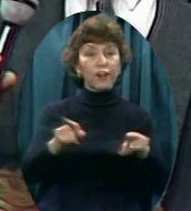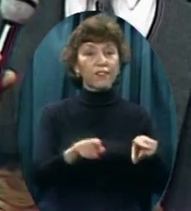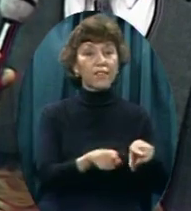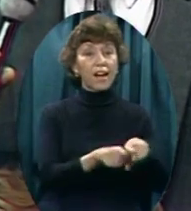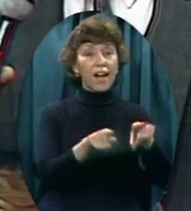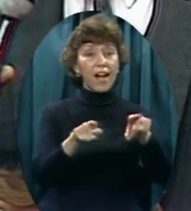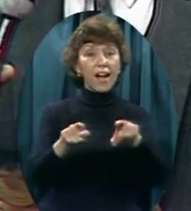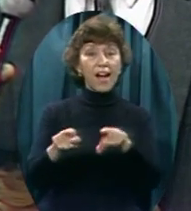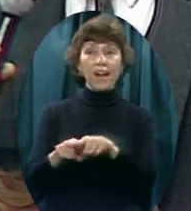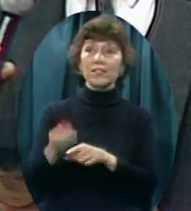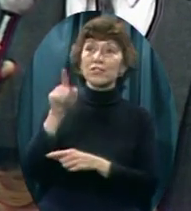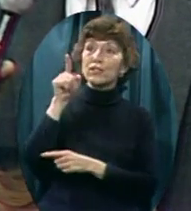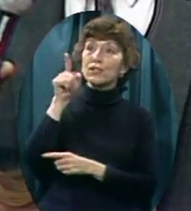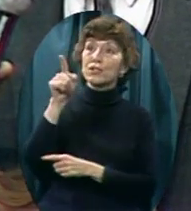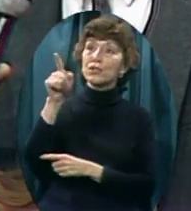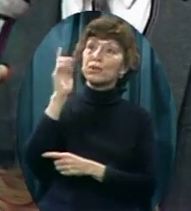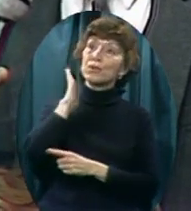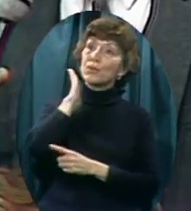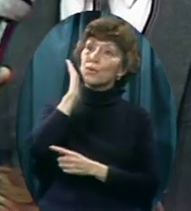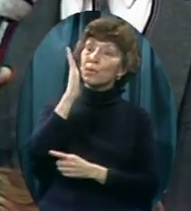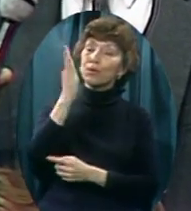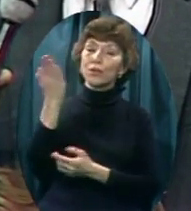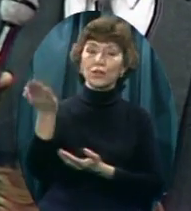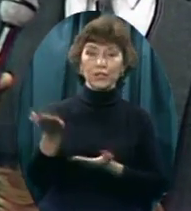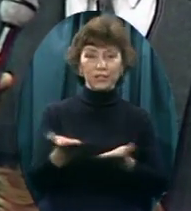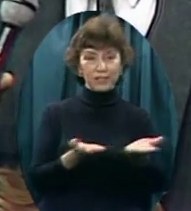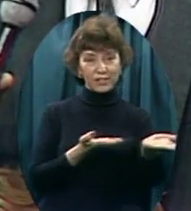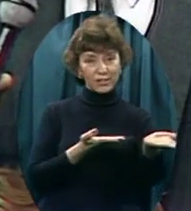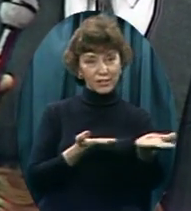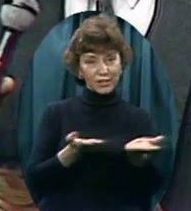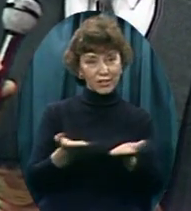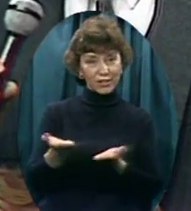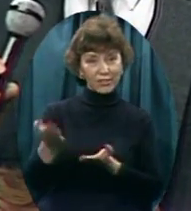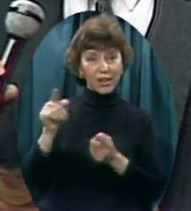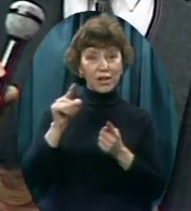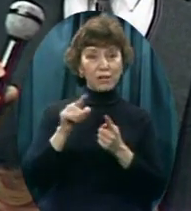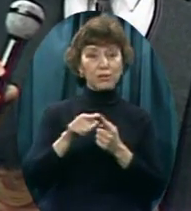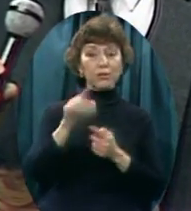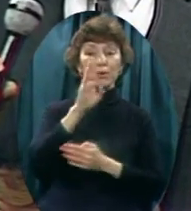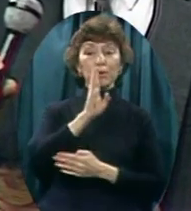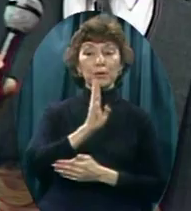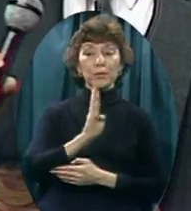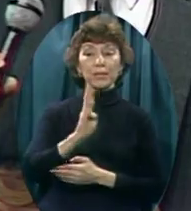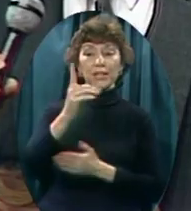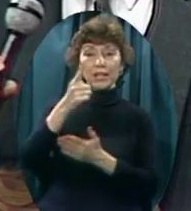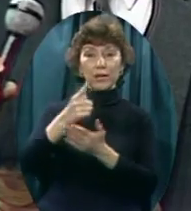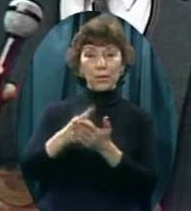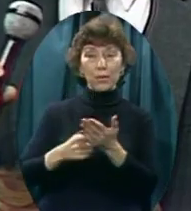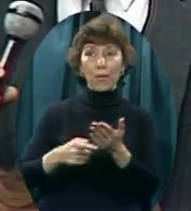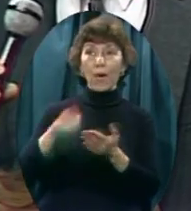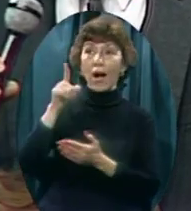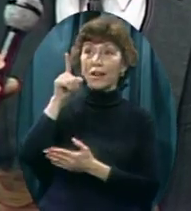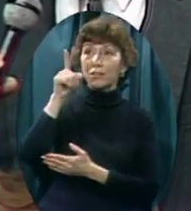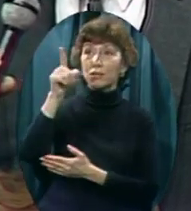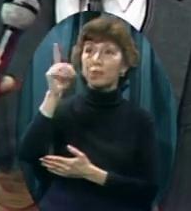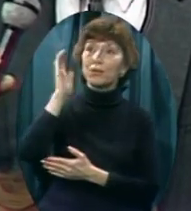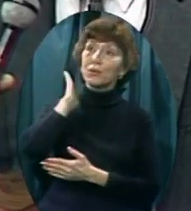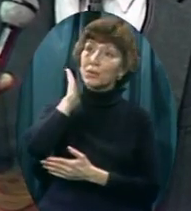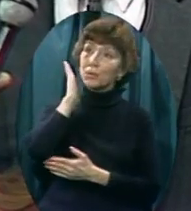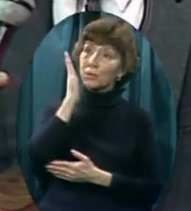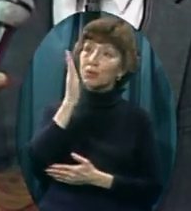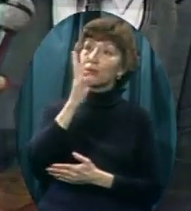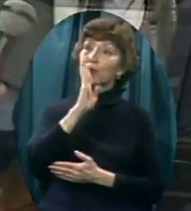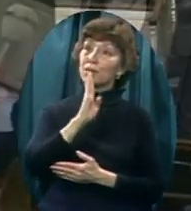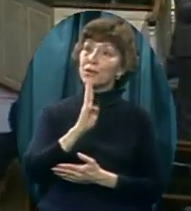would serve, to be what you would be.